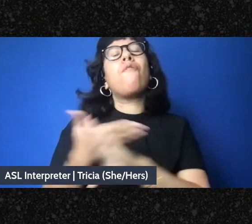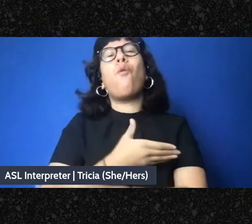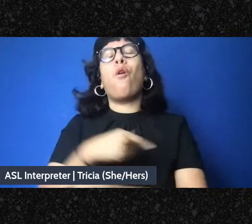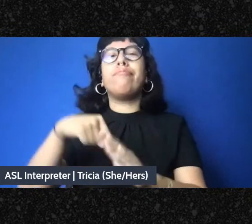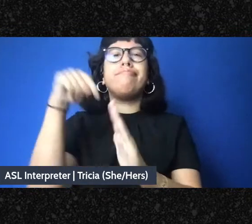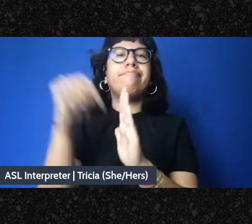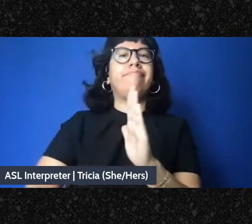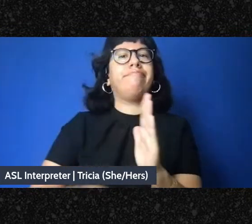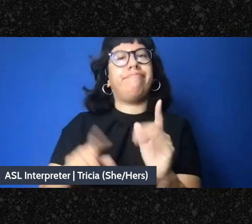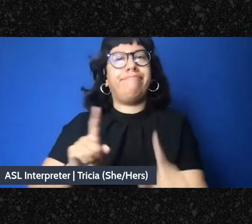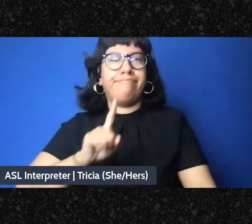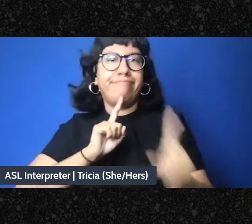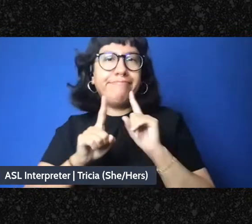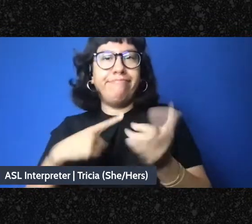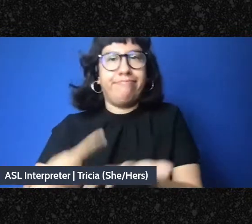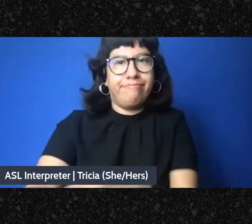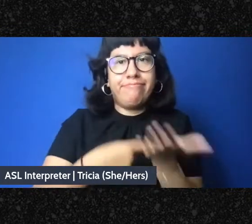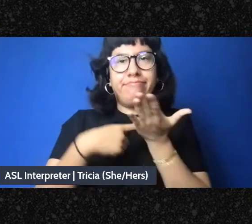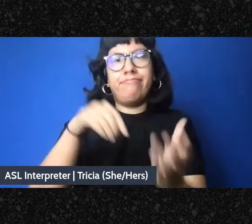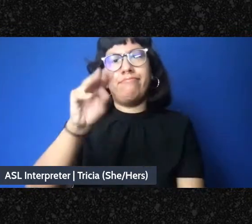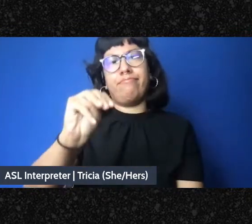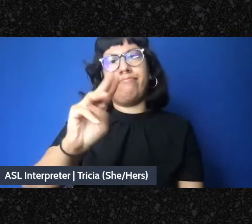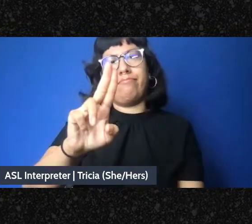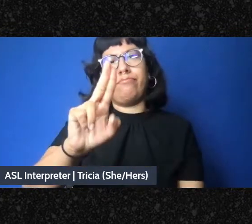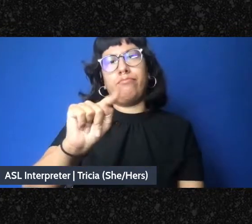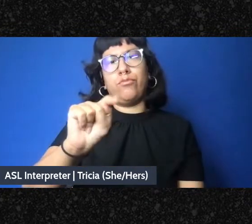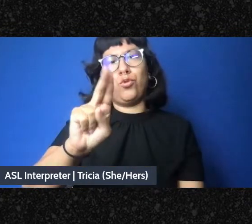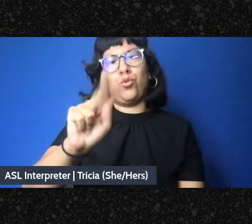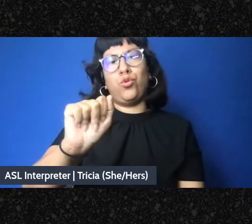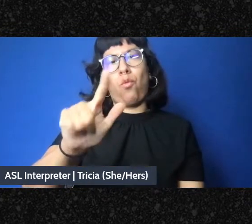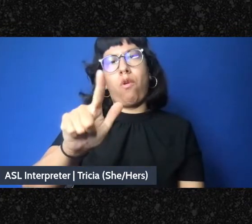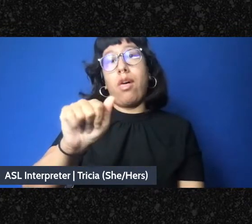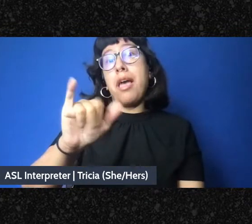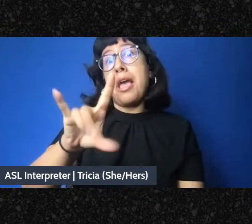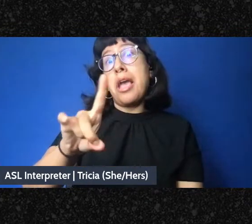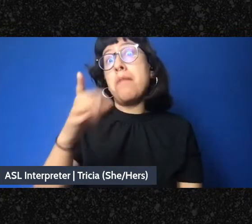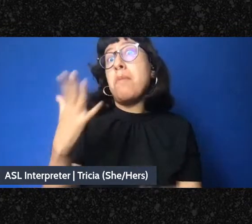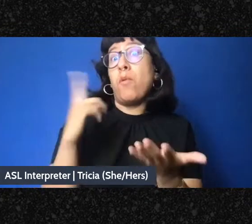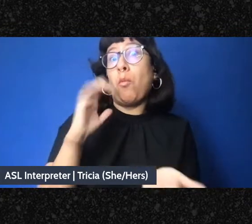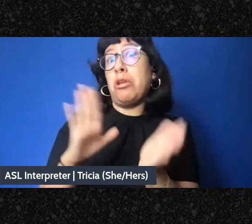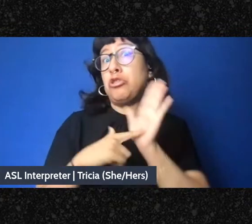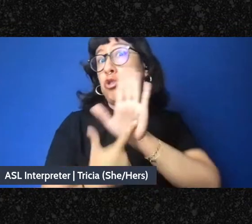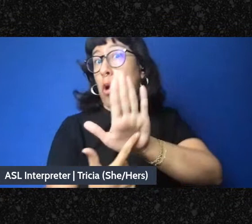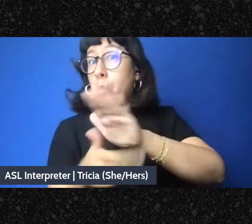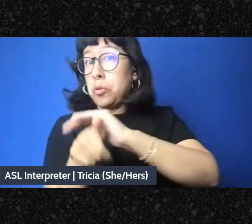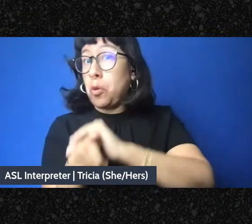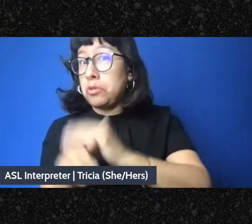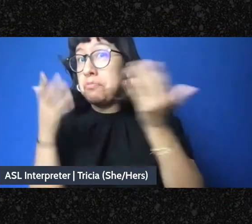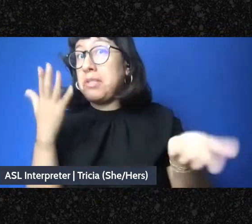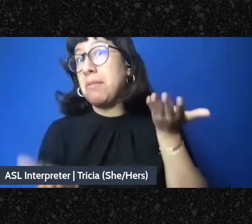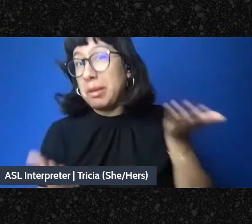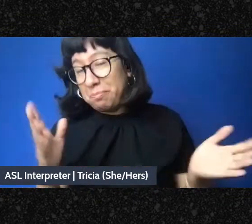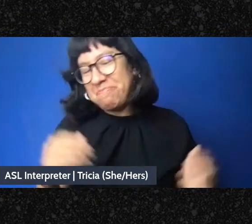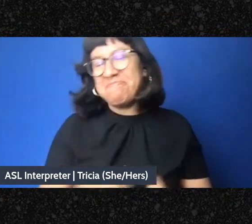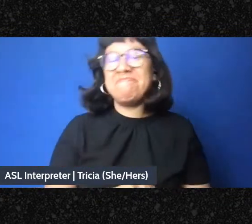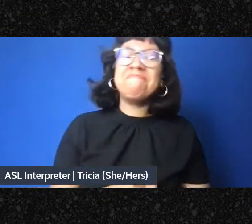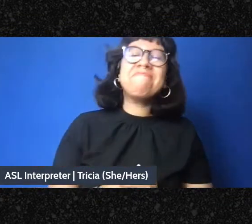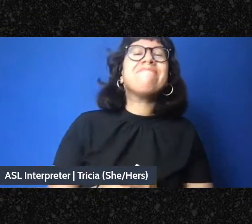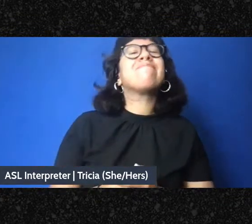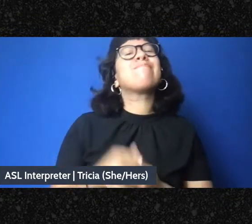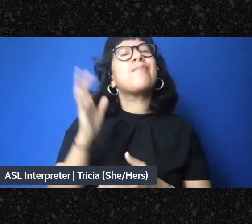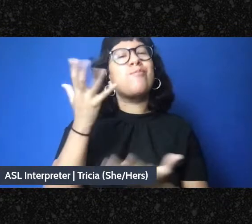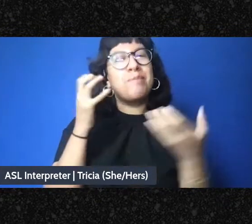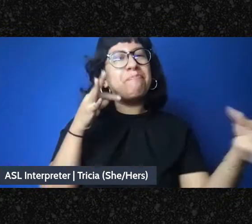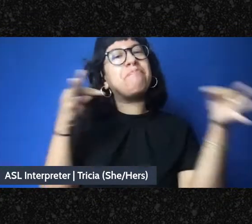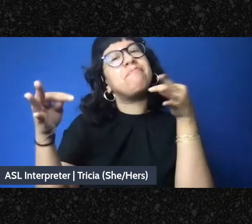of mutual aid, which may or may not feature a tortoise, too, I'd like to fill you in